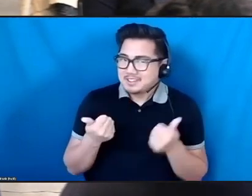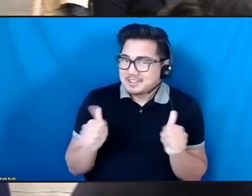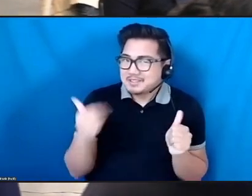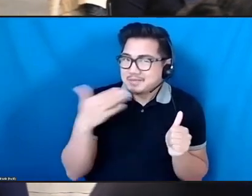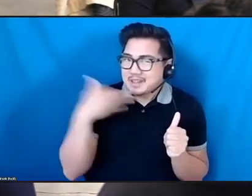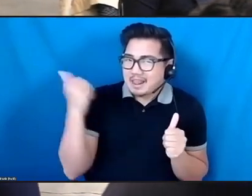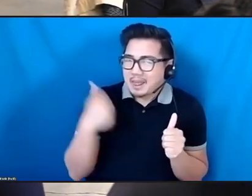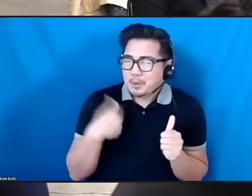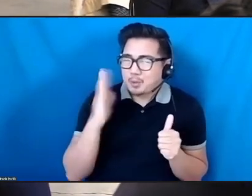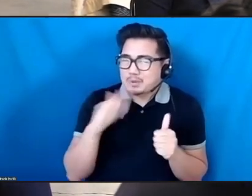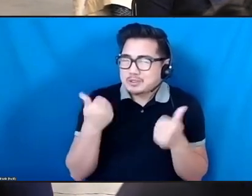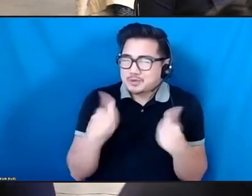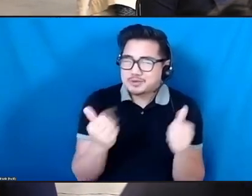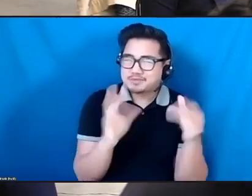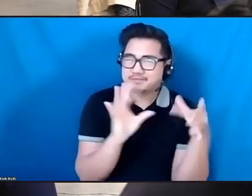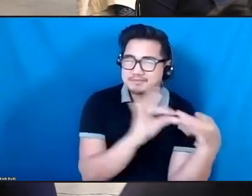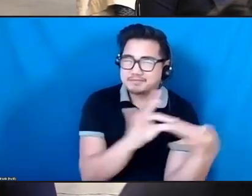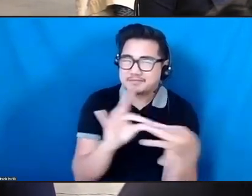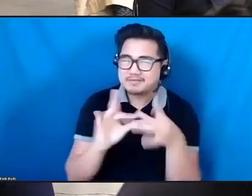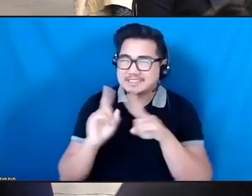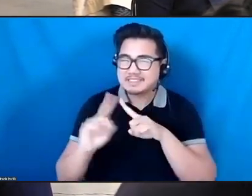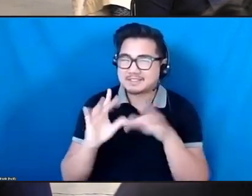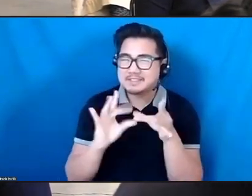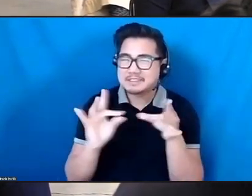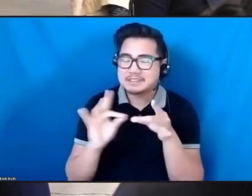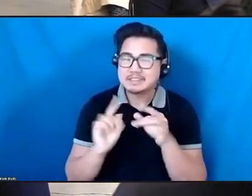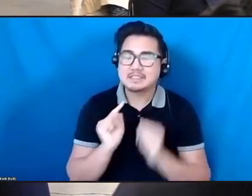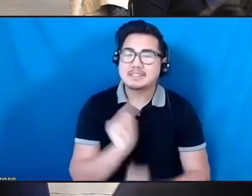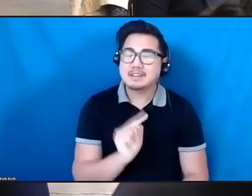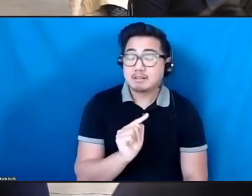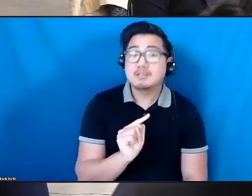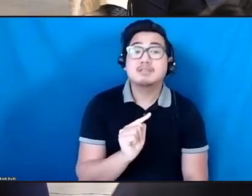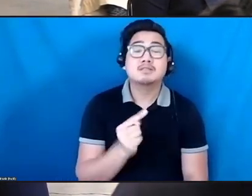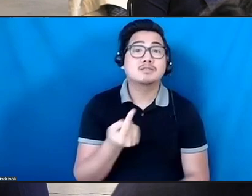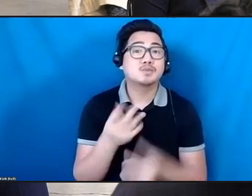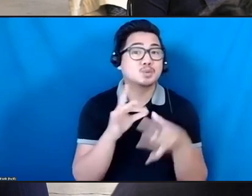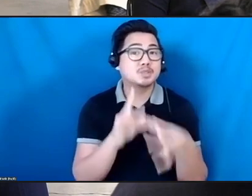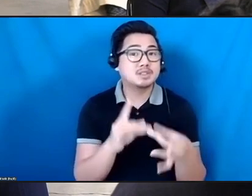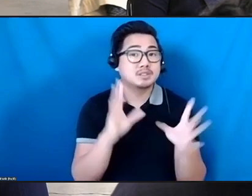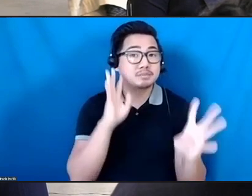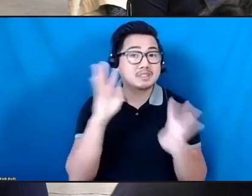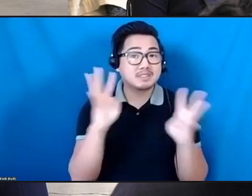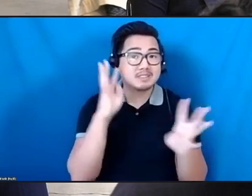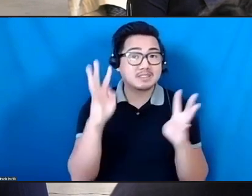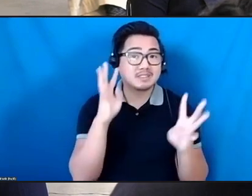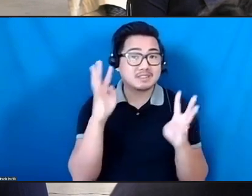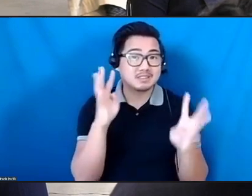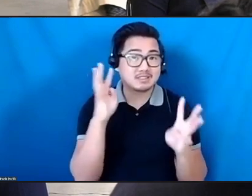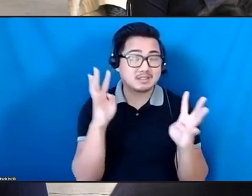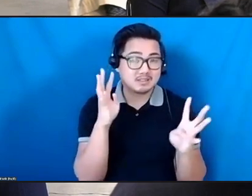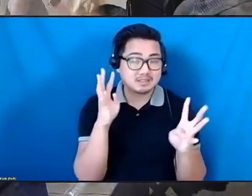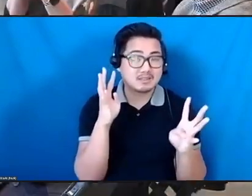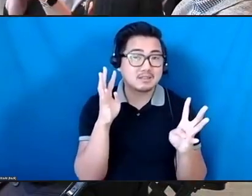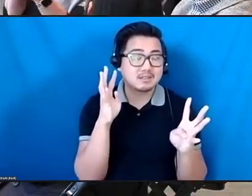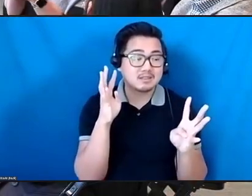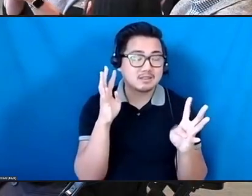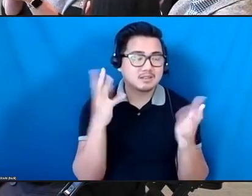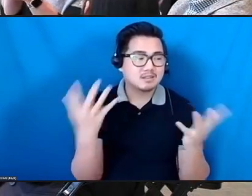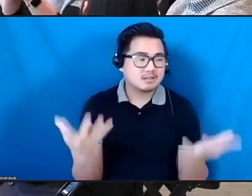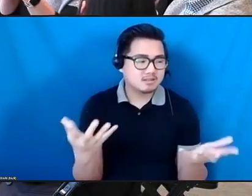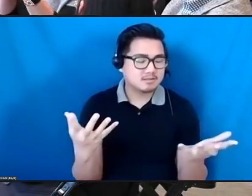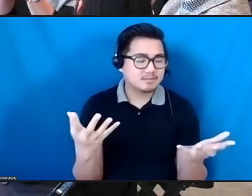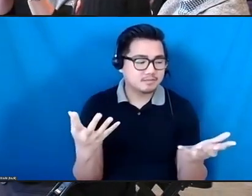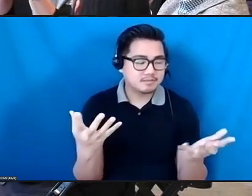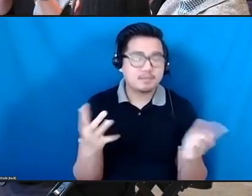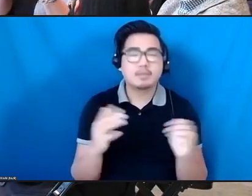I, picking up on what you were saying, I think taking that imagination to really try to put into this space, what does success look like